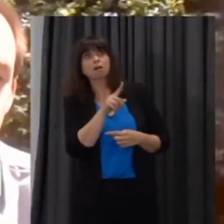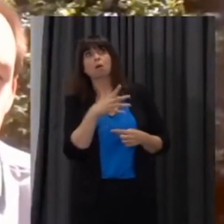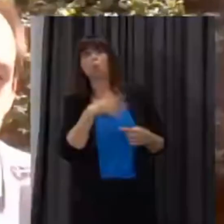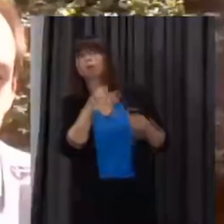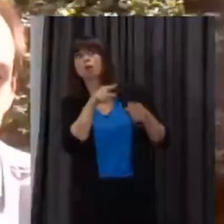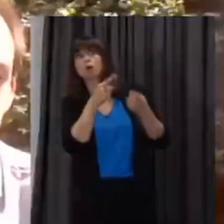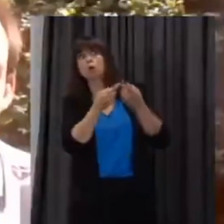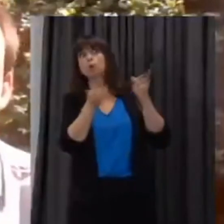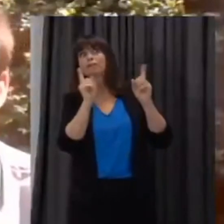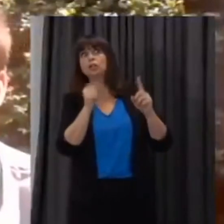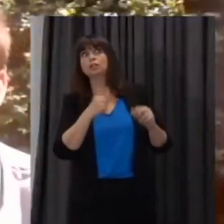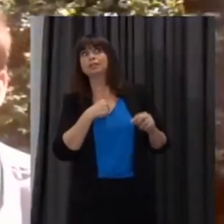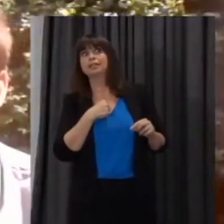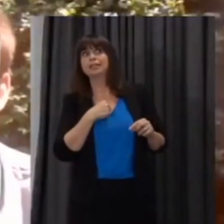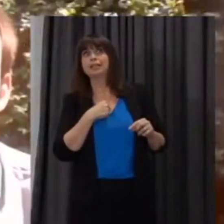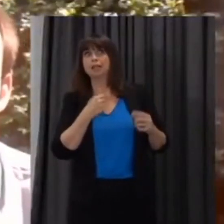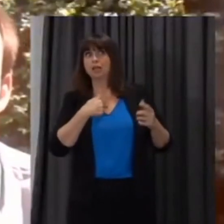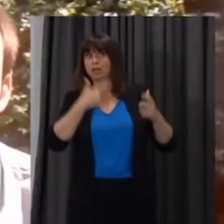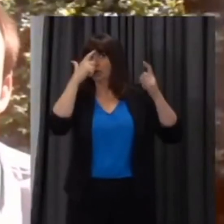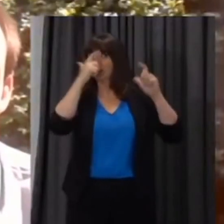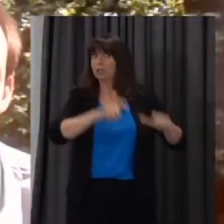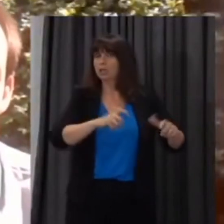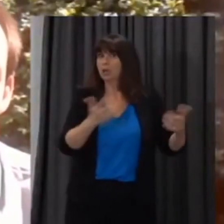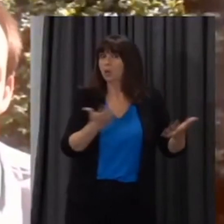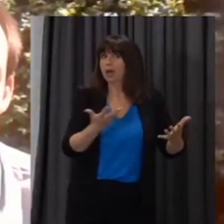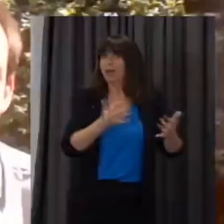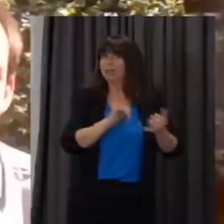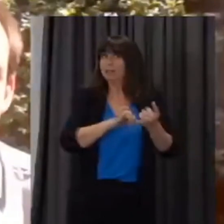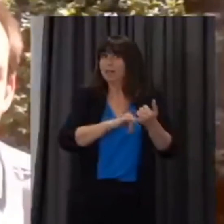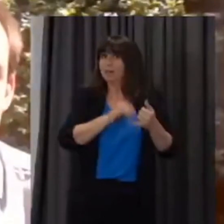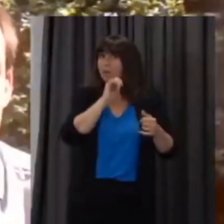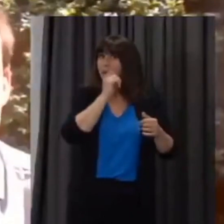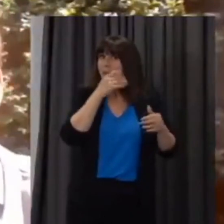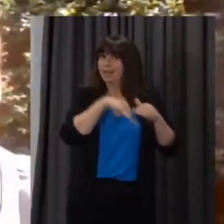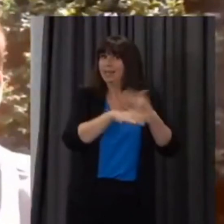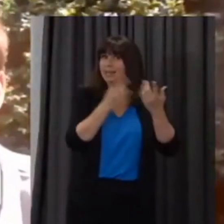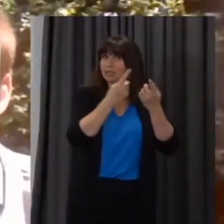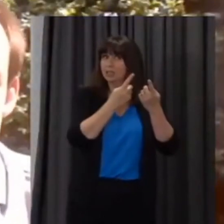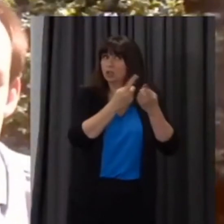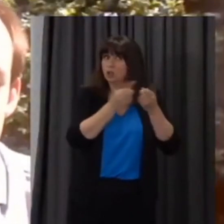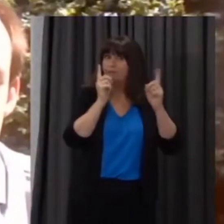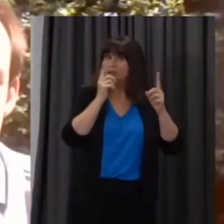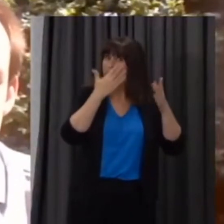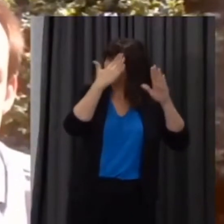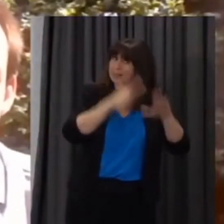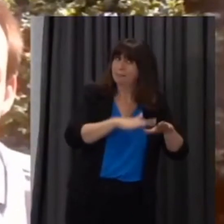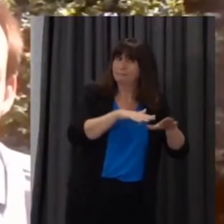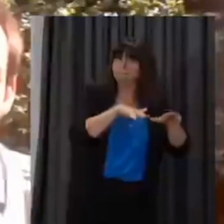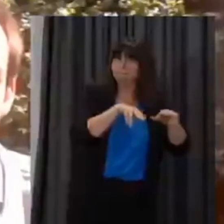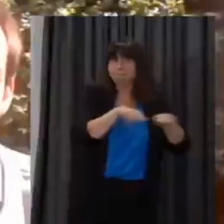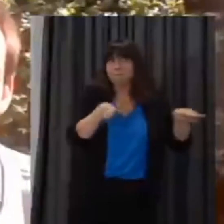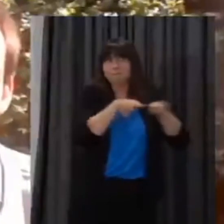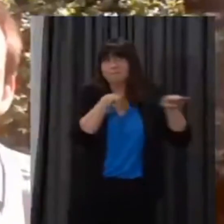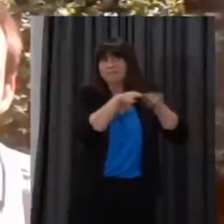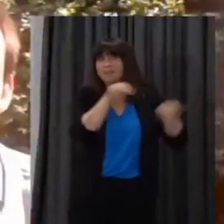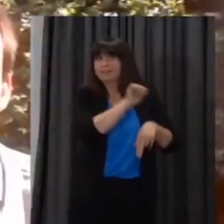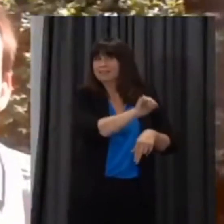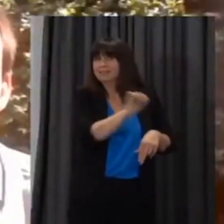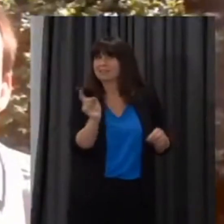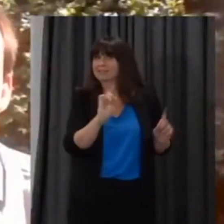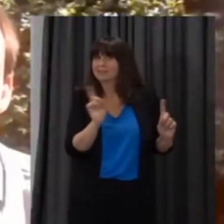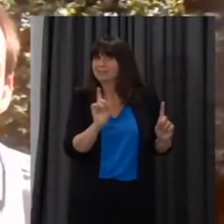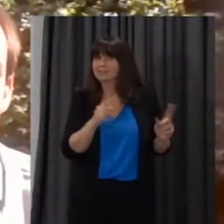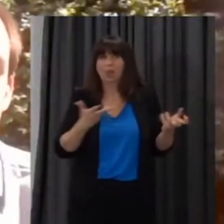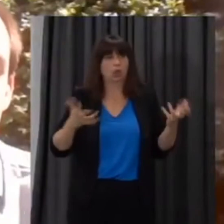going to student accommodation from the autumn now i know this will be somewhat confusing